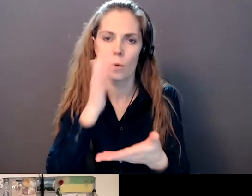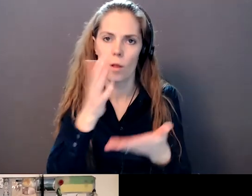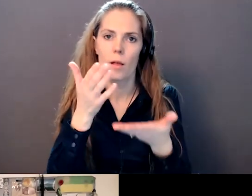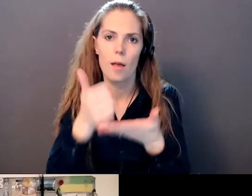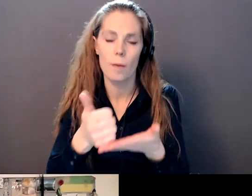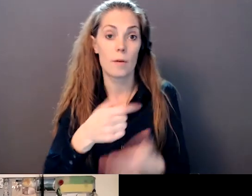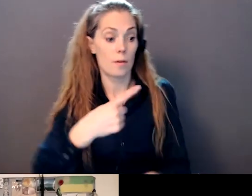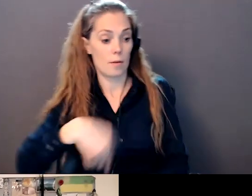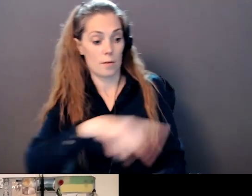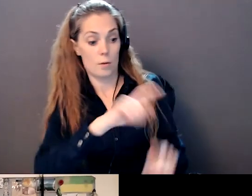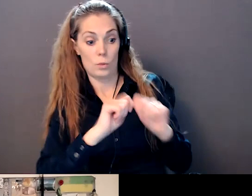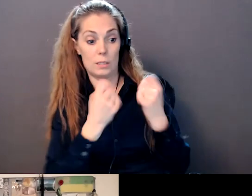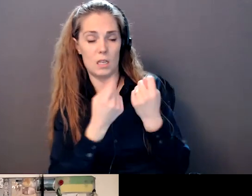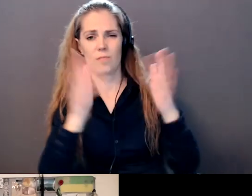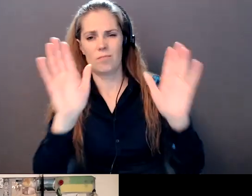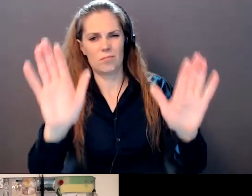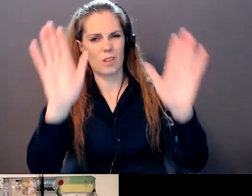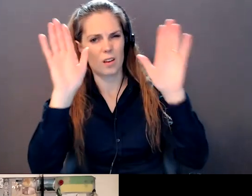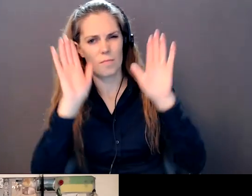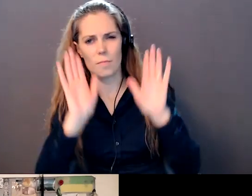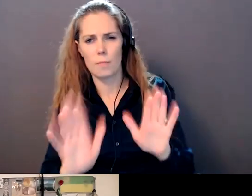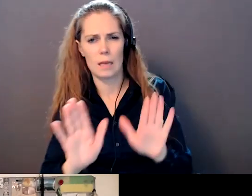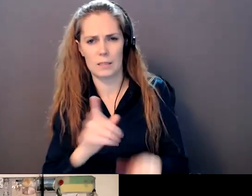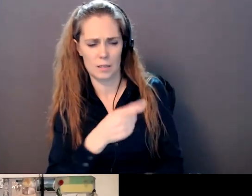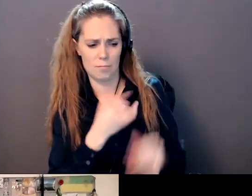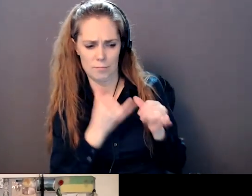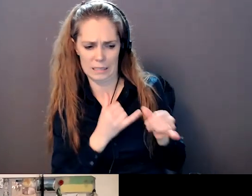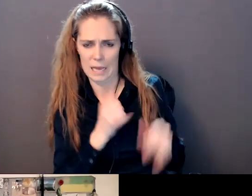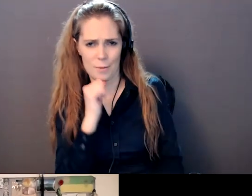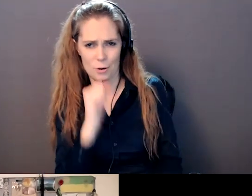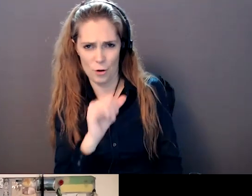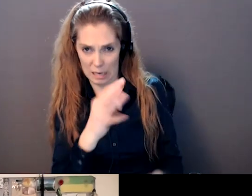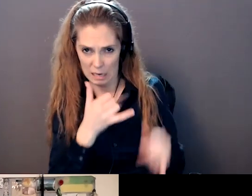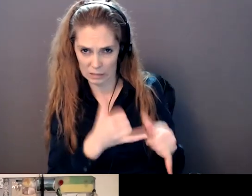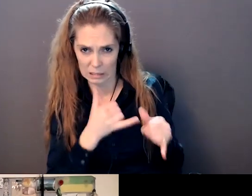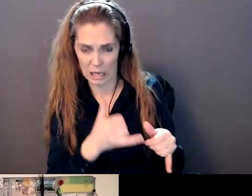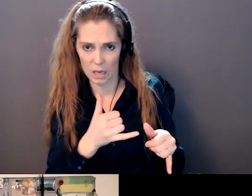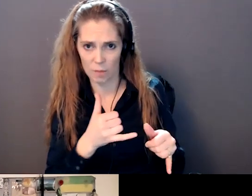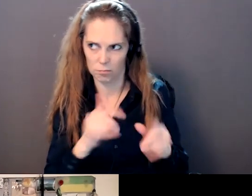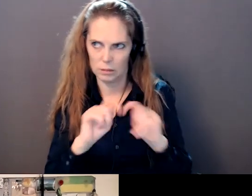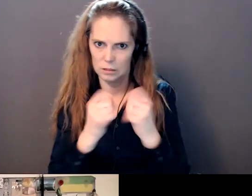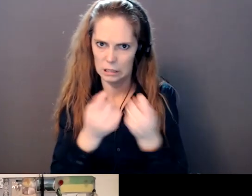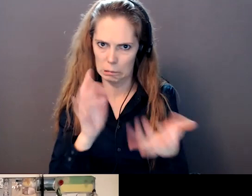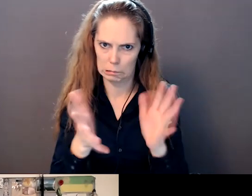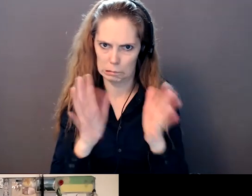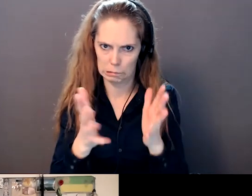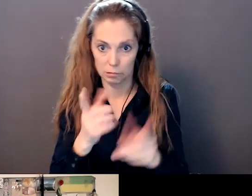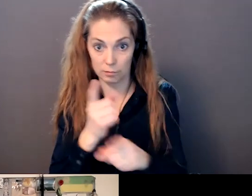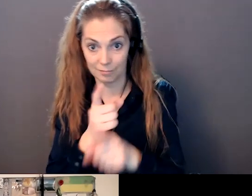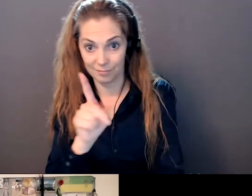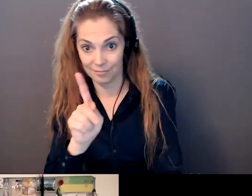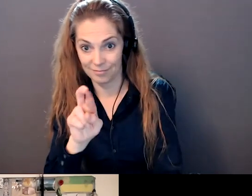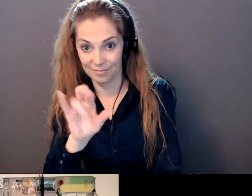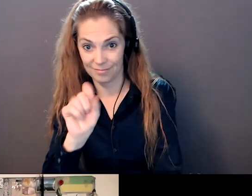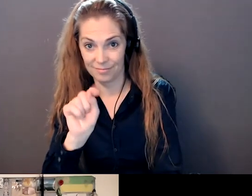with me, because if they're like me, they wouldn't be as good as they are. Crystal will vouch for that. We have good people and we hire people here that want to